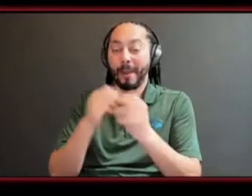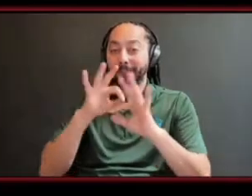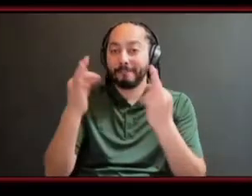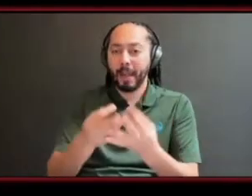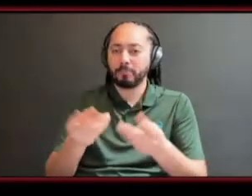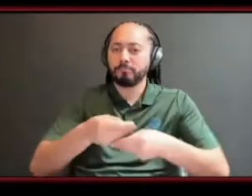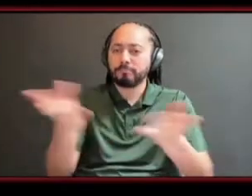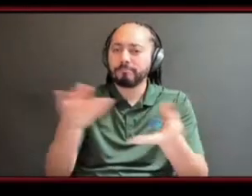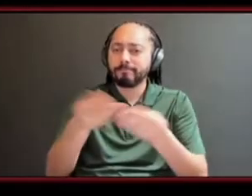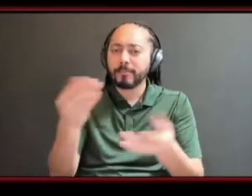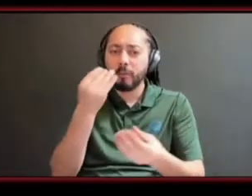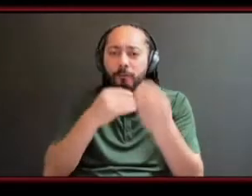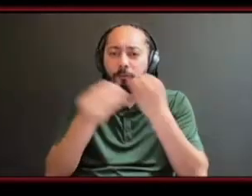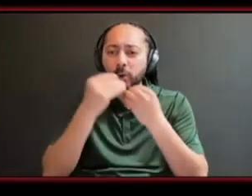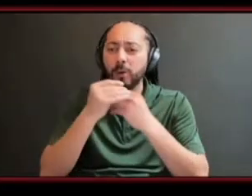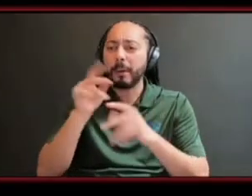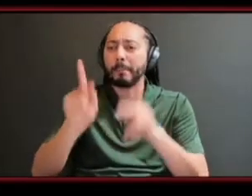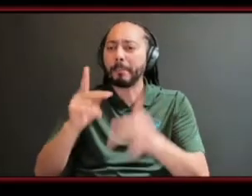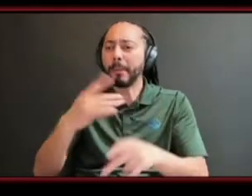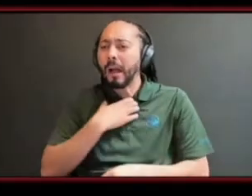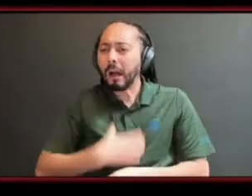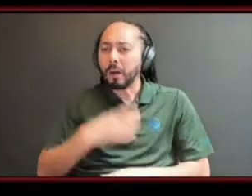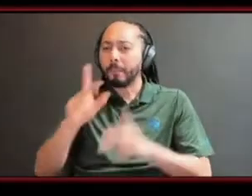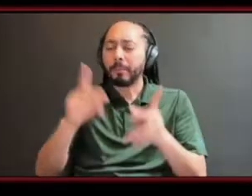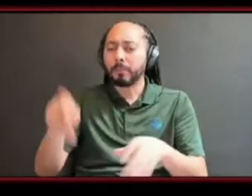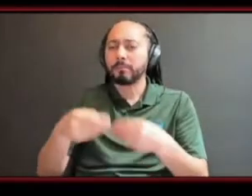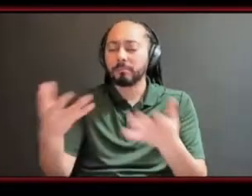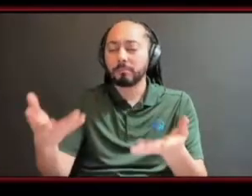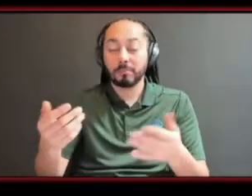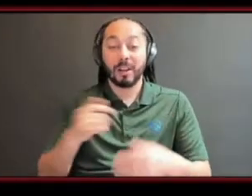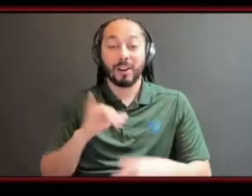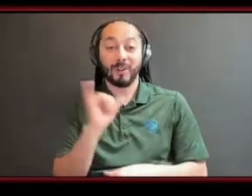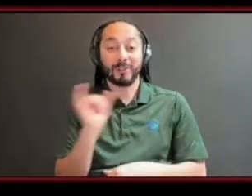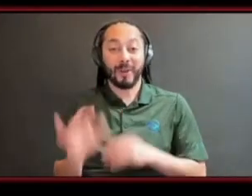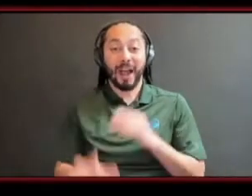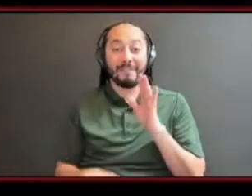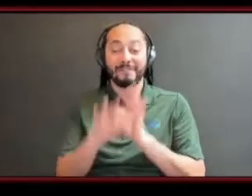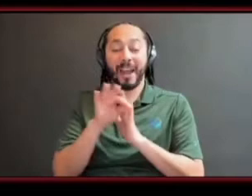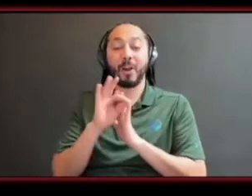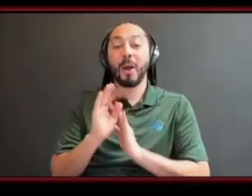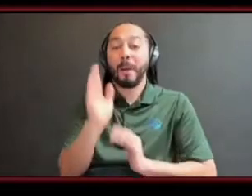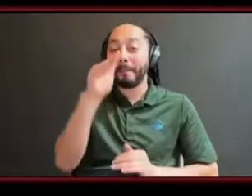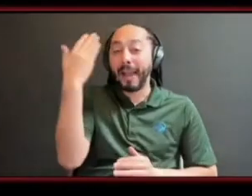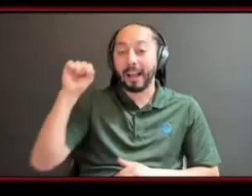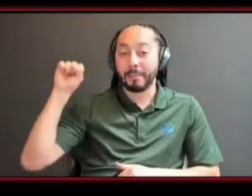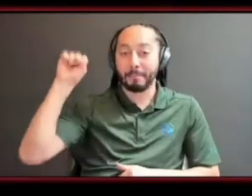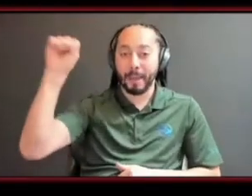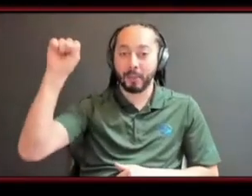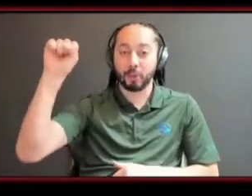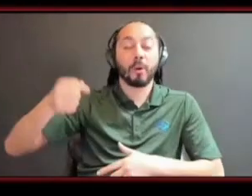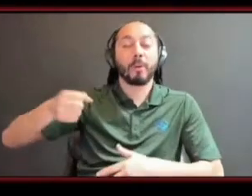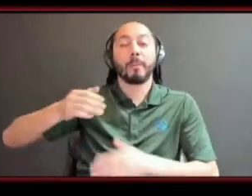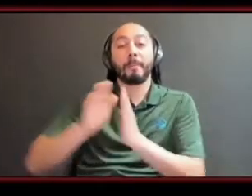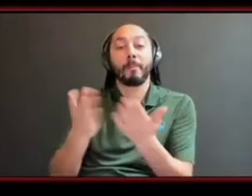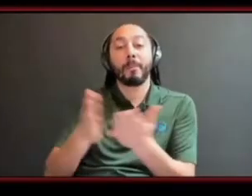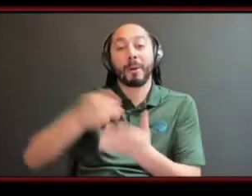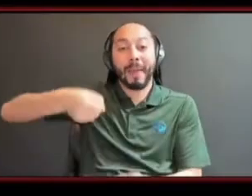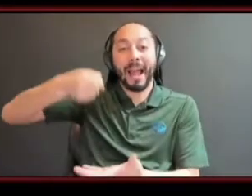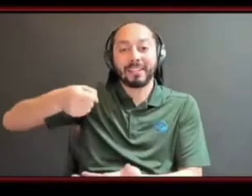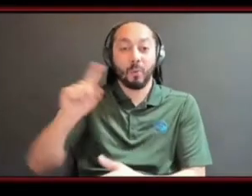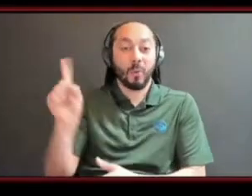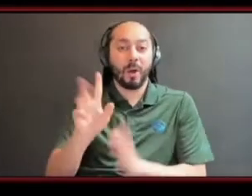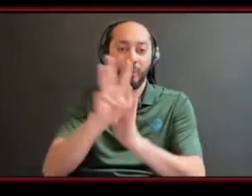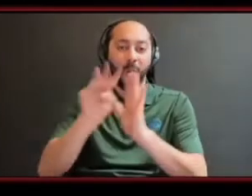i found some black panther book bags at walmart and i was so excited and of course you know the discount i bought a whole bunch